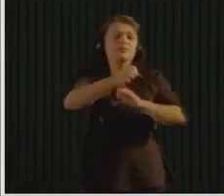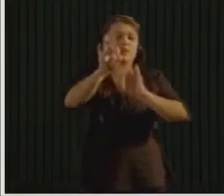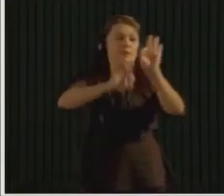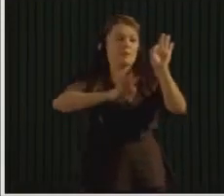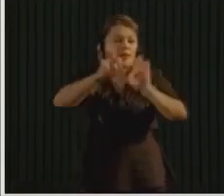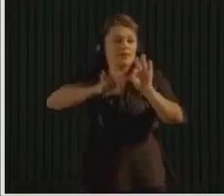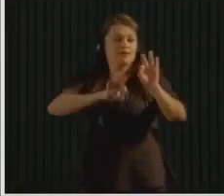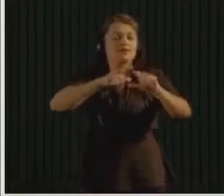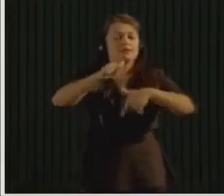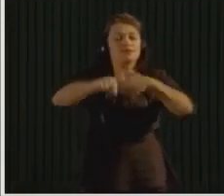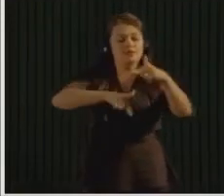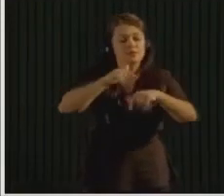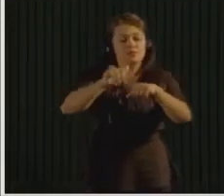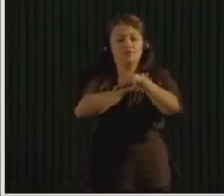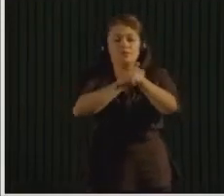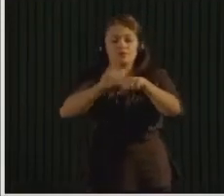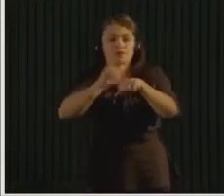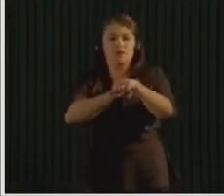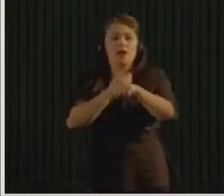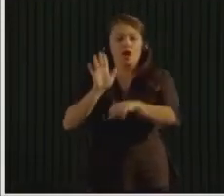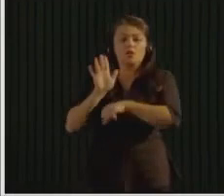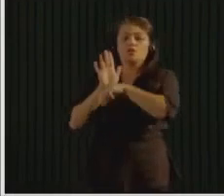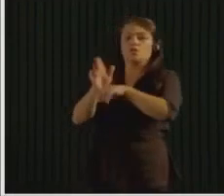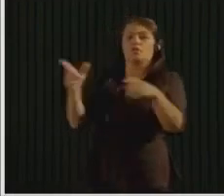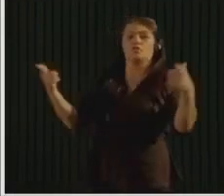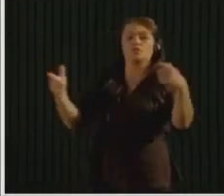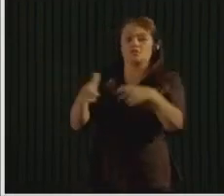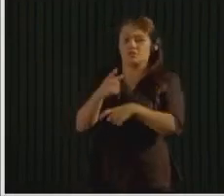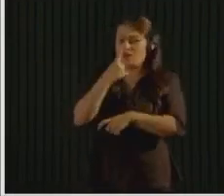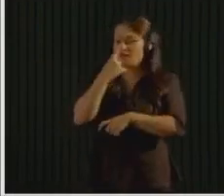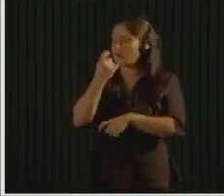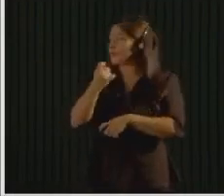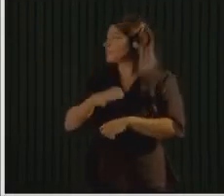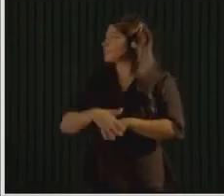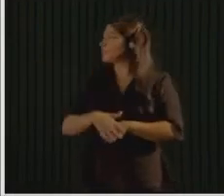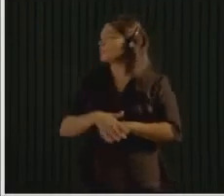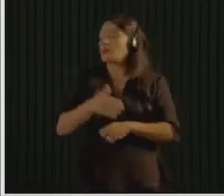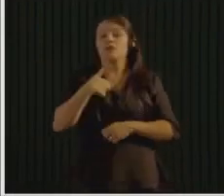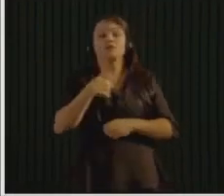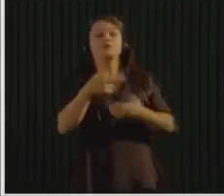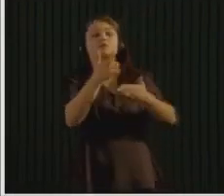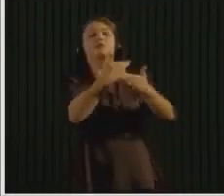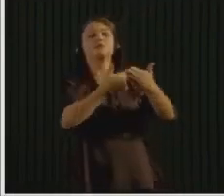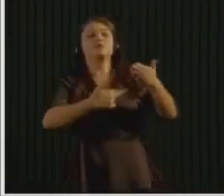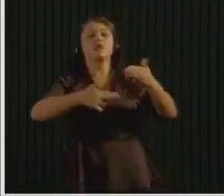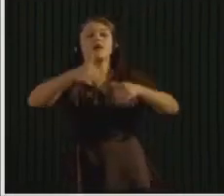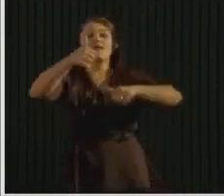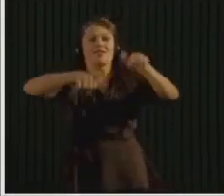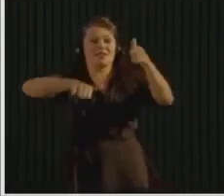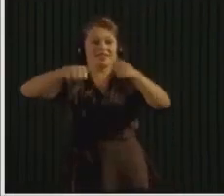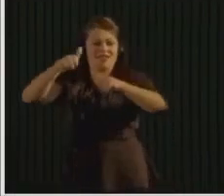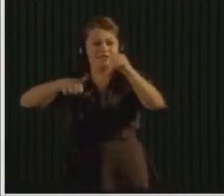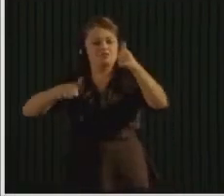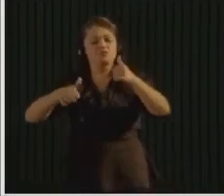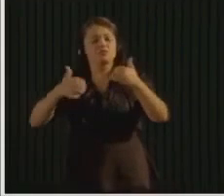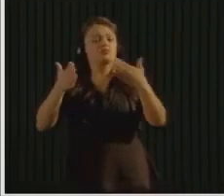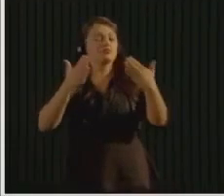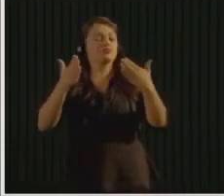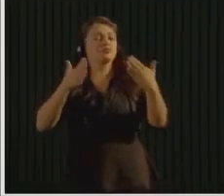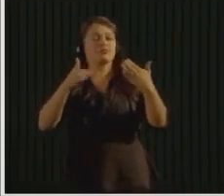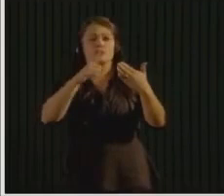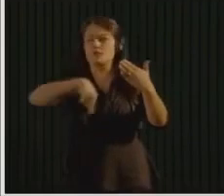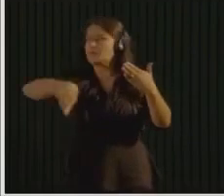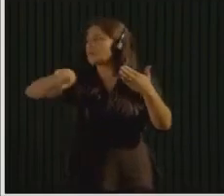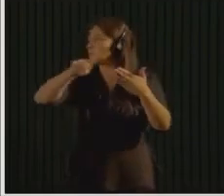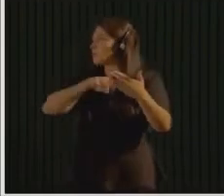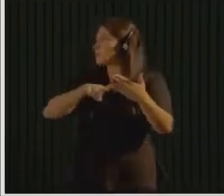Here's our Divertibility Analysis. This is really important for Zero Waste planners because we need to know what's still in the trash. What's still